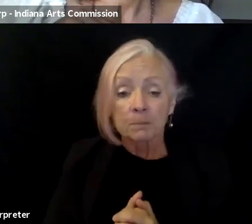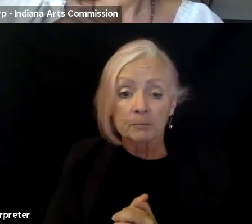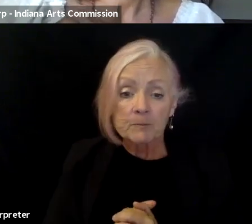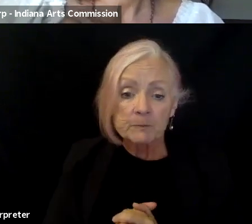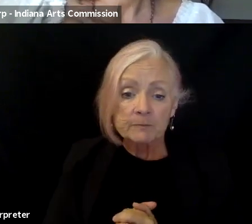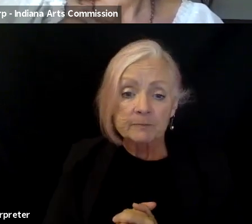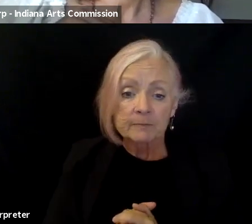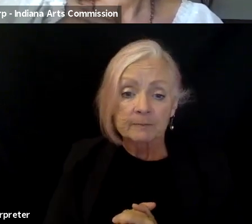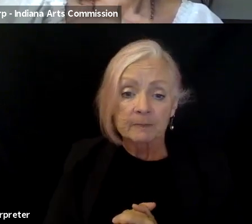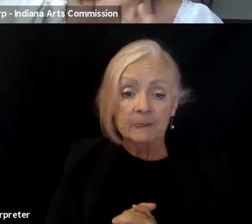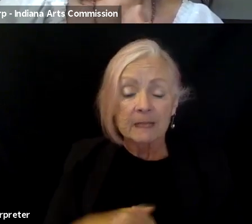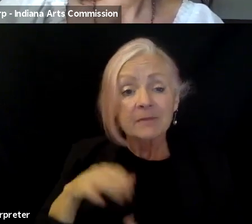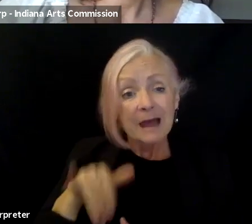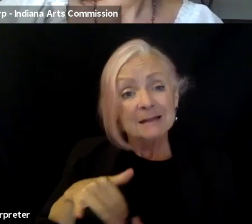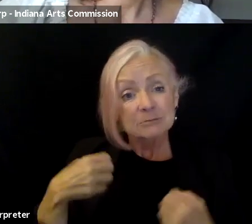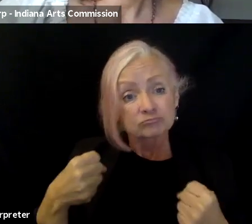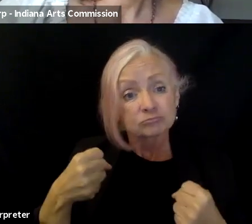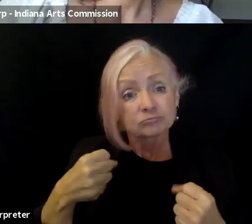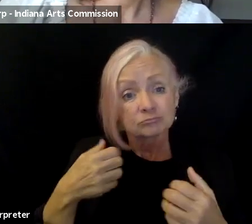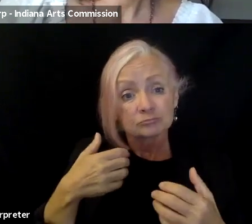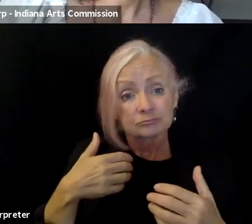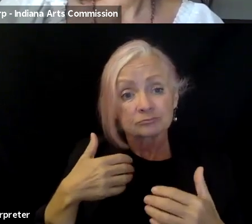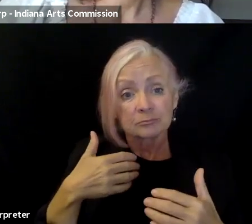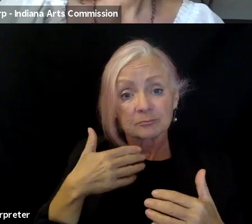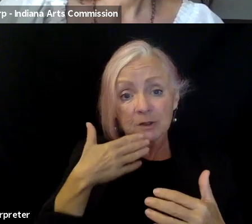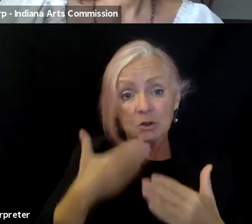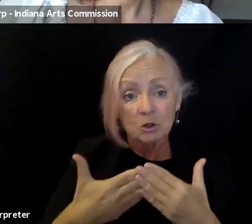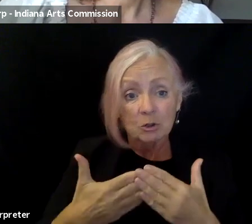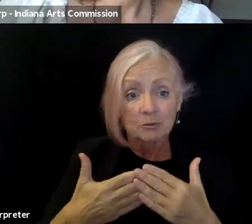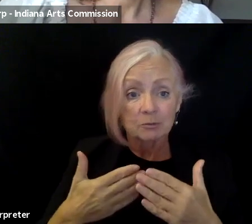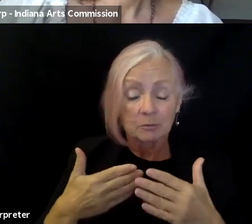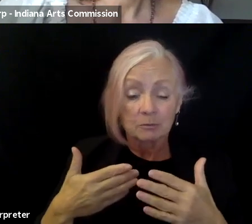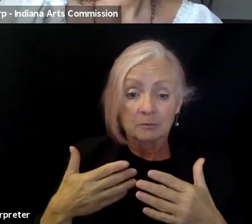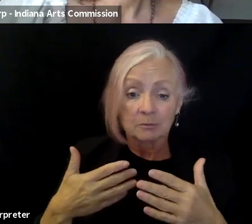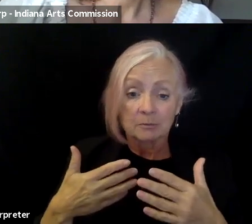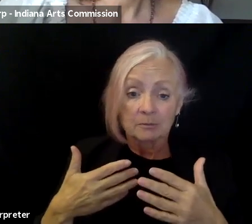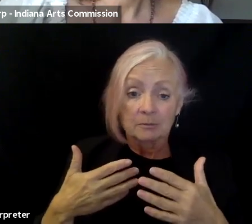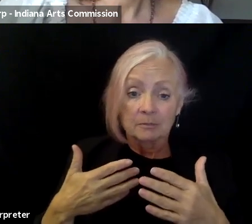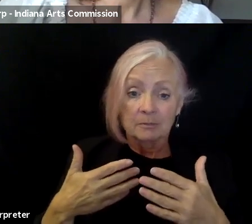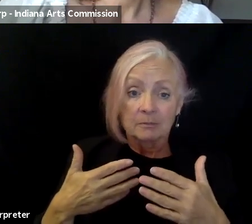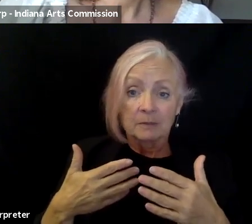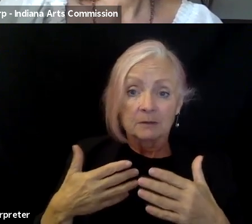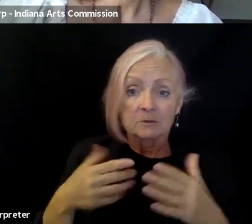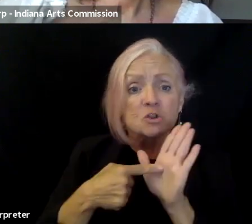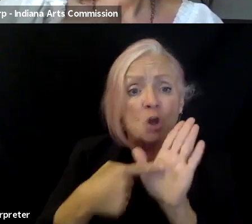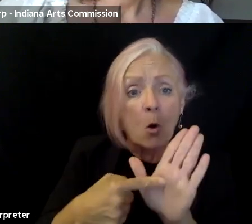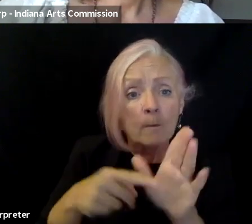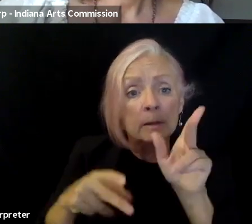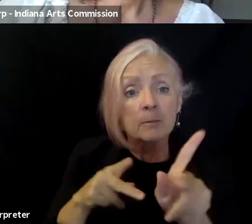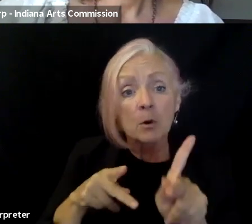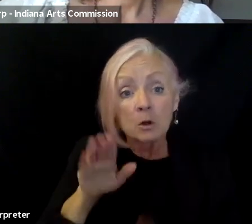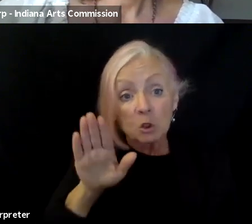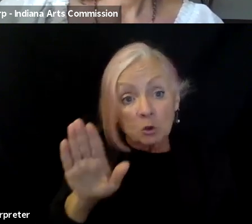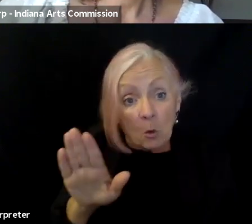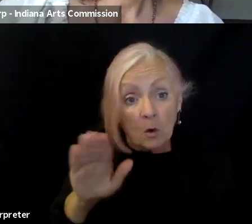it's a powerful way to tell people that you are a place of that welcomes and, um, it's